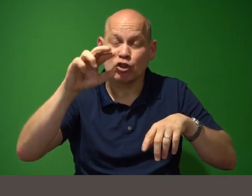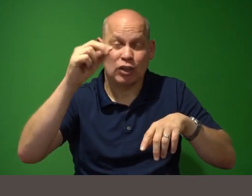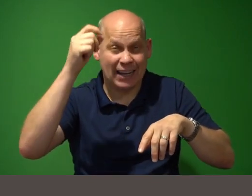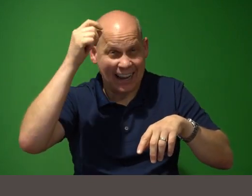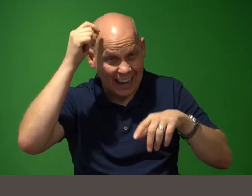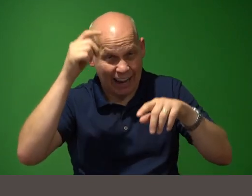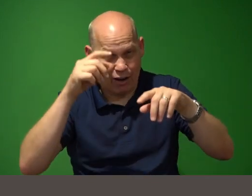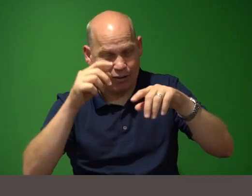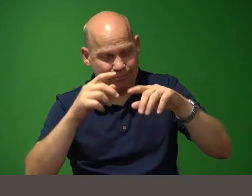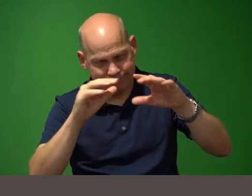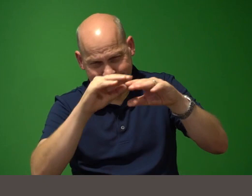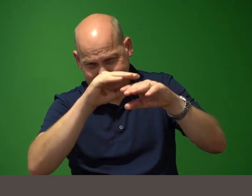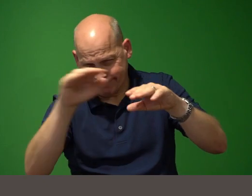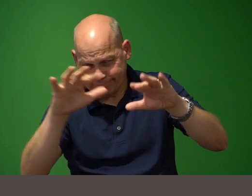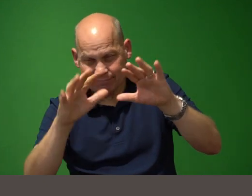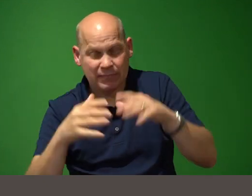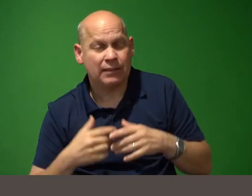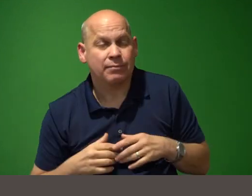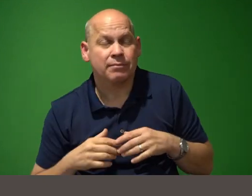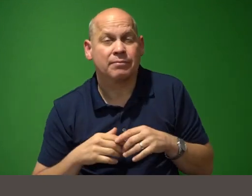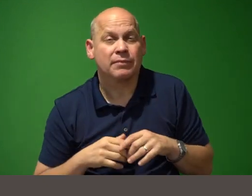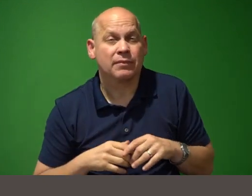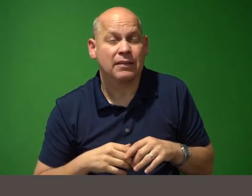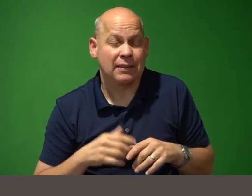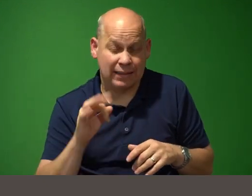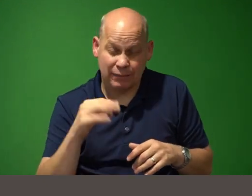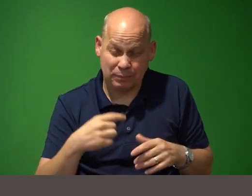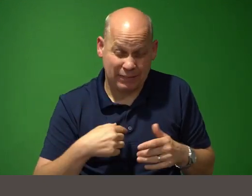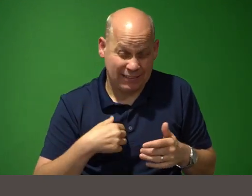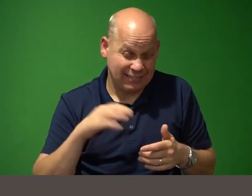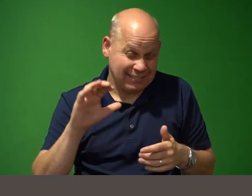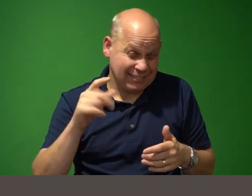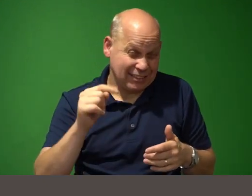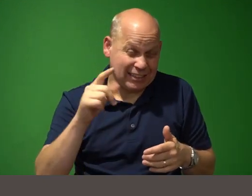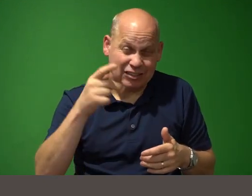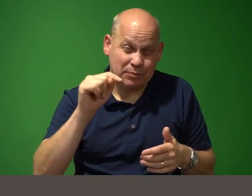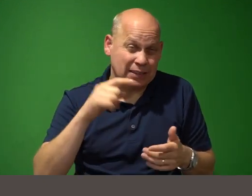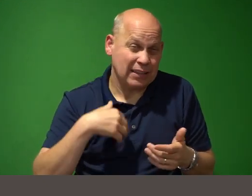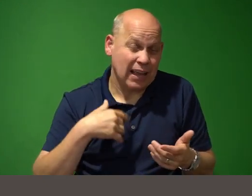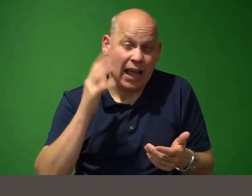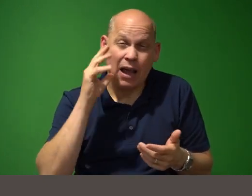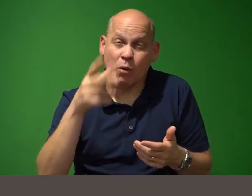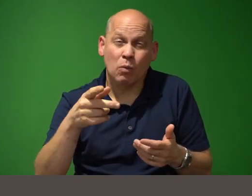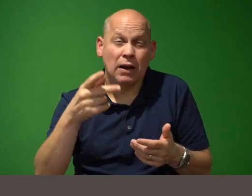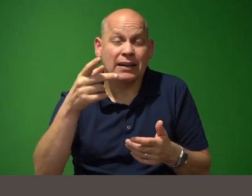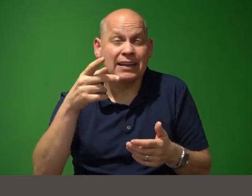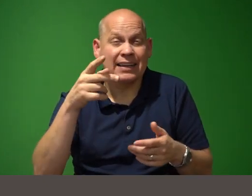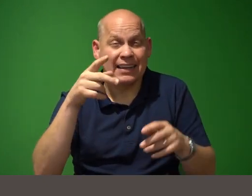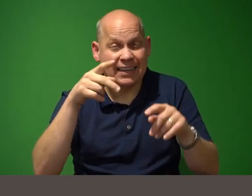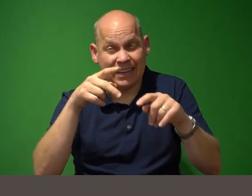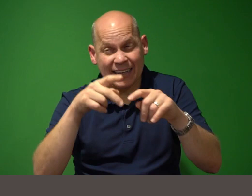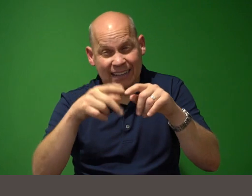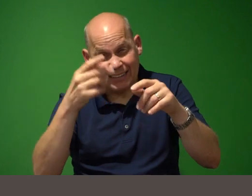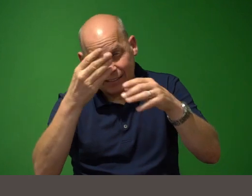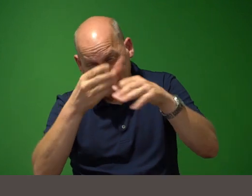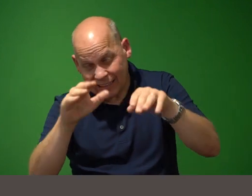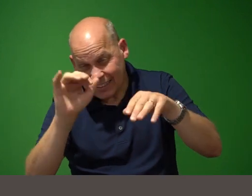if it were me chat gpt i would you i would cut parallel to split that hair but that's just me